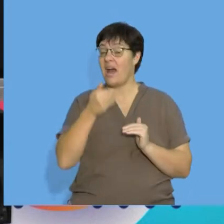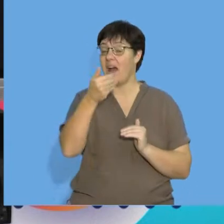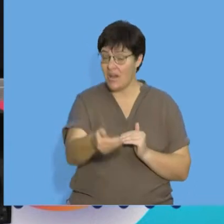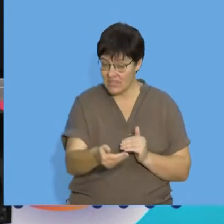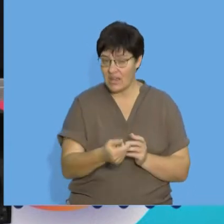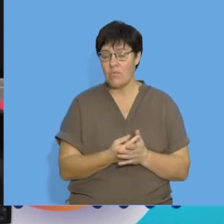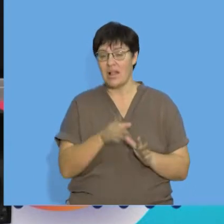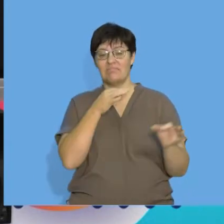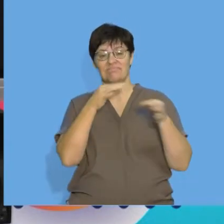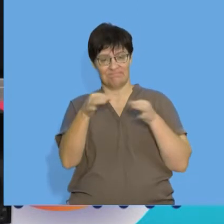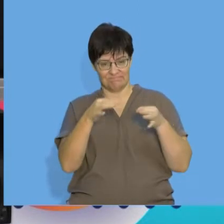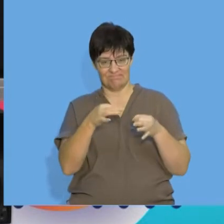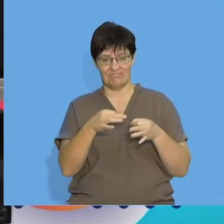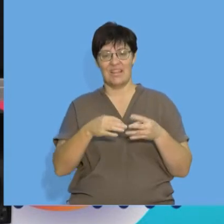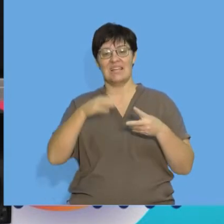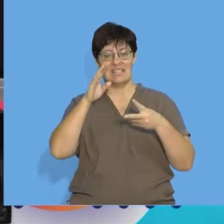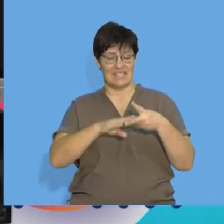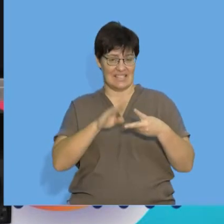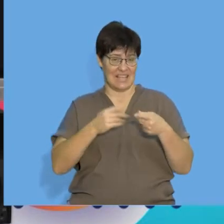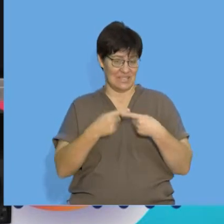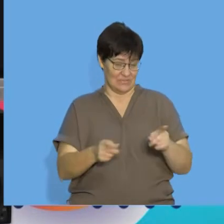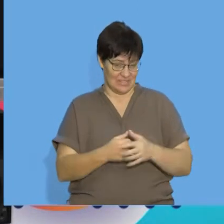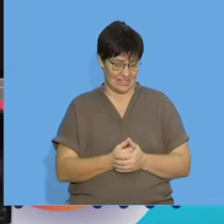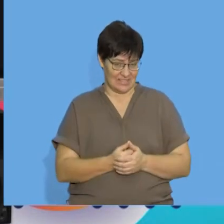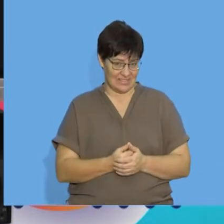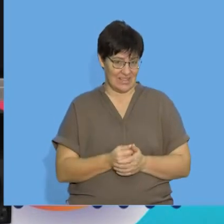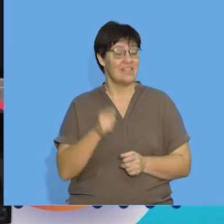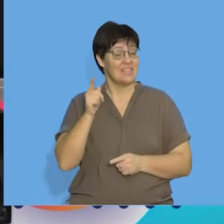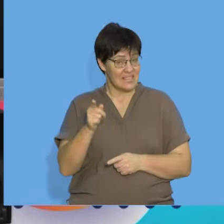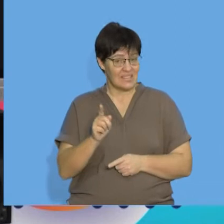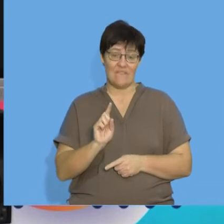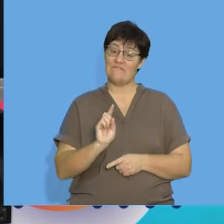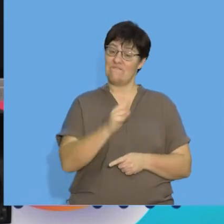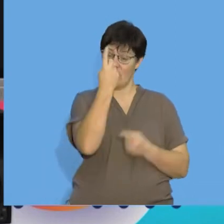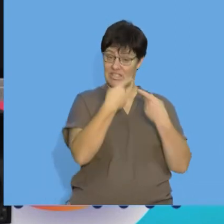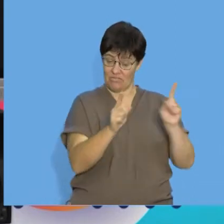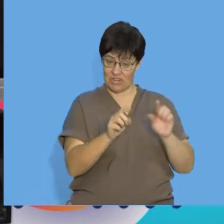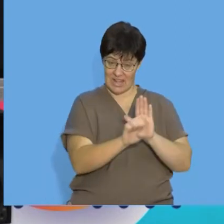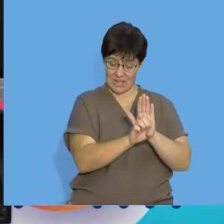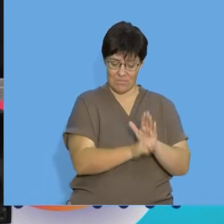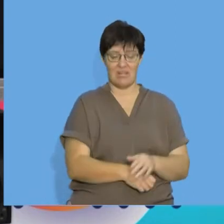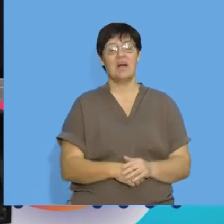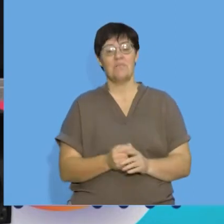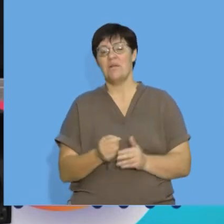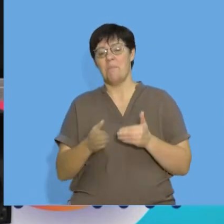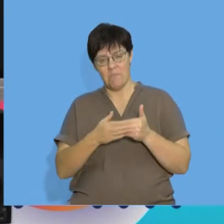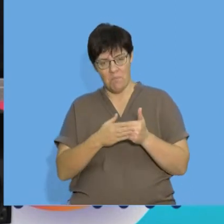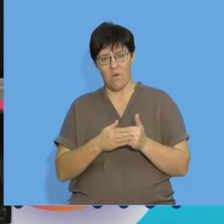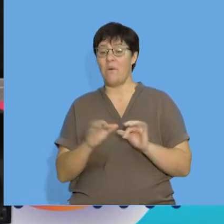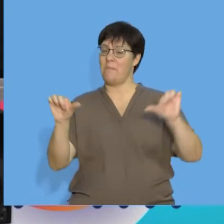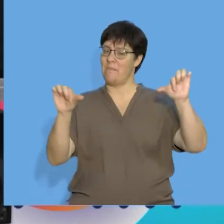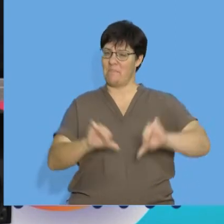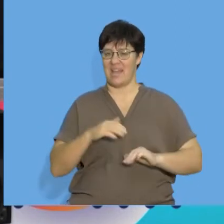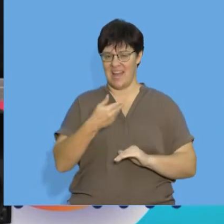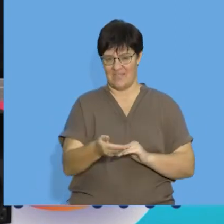that, I'm going to define a second difference. This is an example of the first difference behind me, but we'll talk more